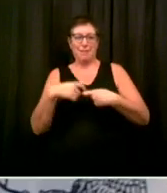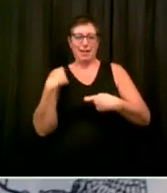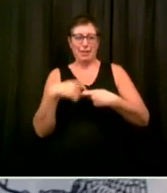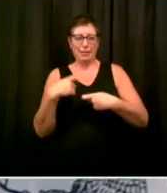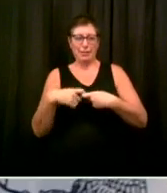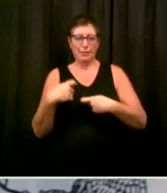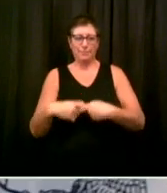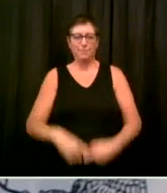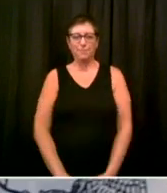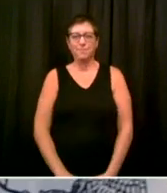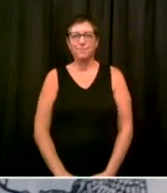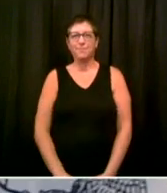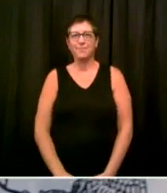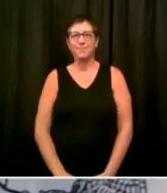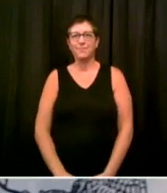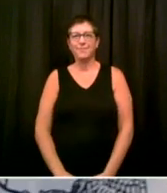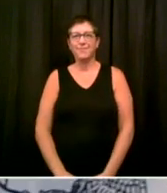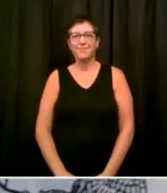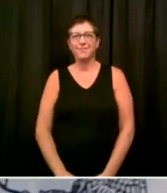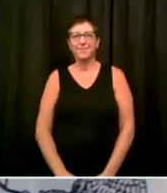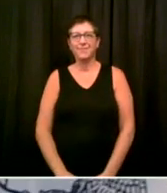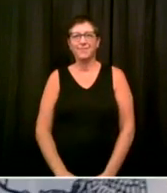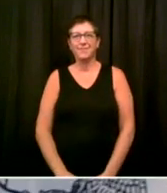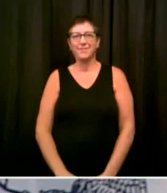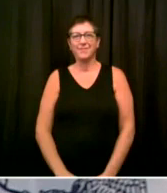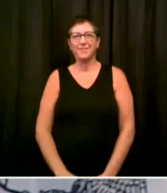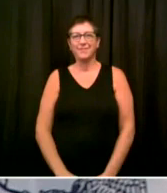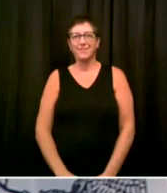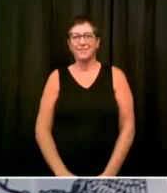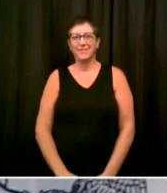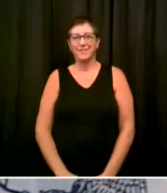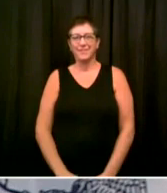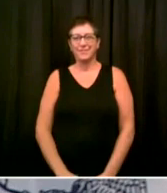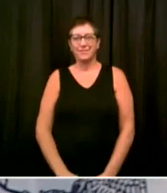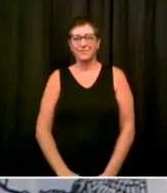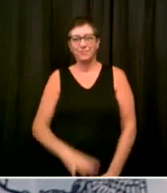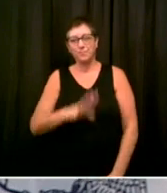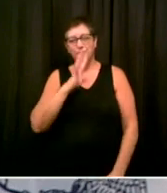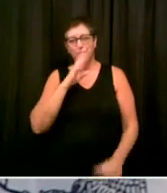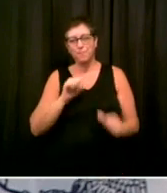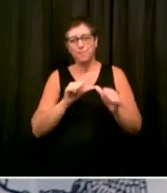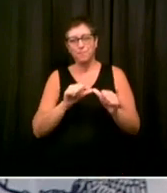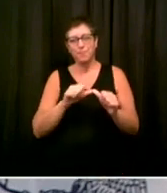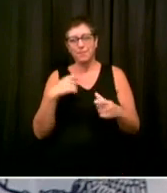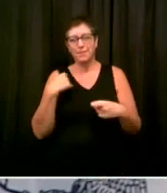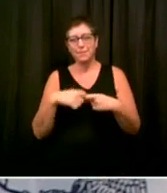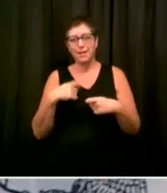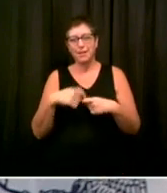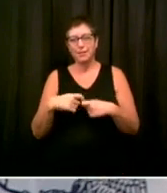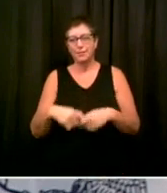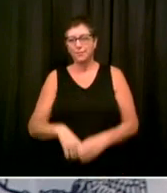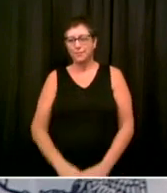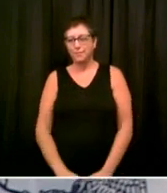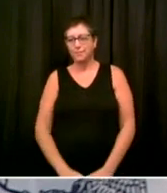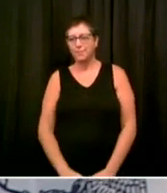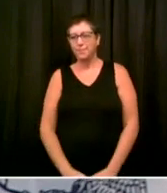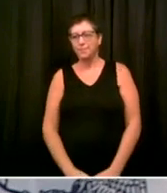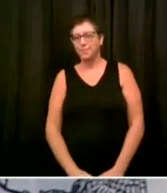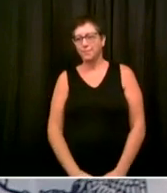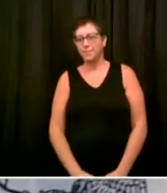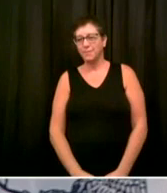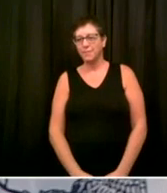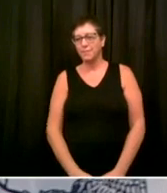causado mucho dolor para las familias de la ciudad de Nueva York. Por eso vamos a